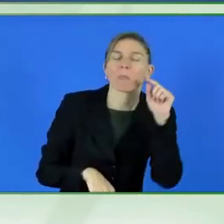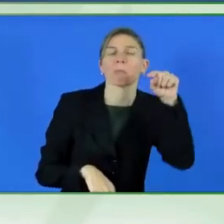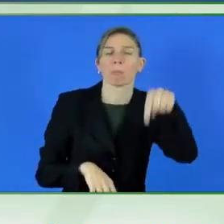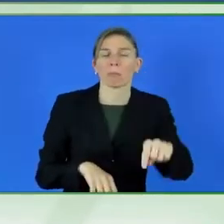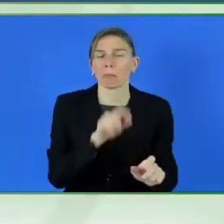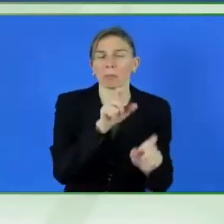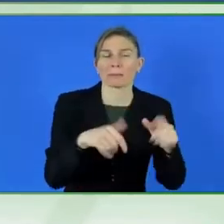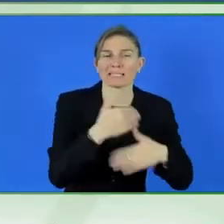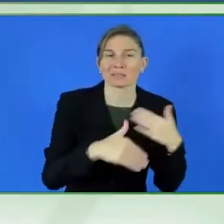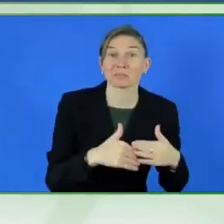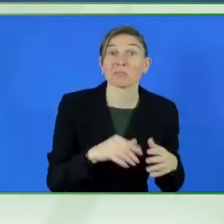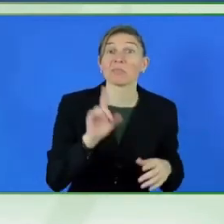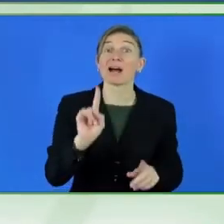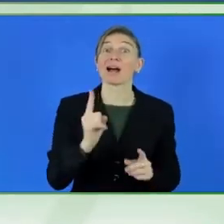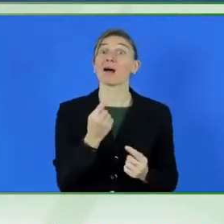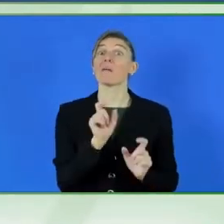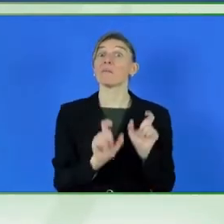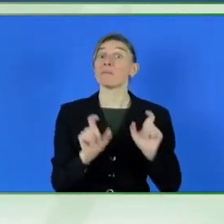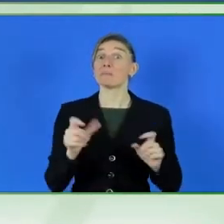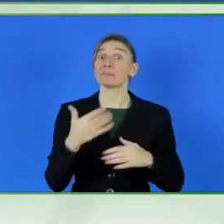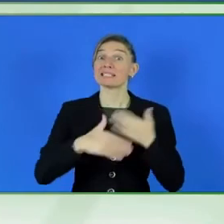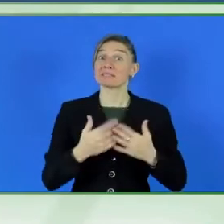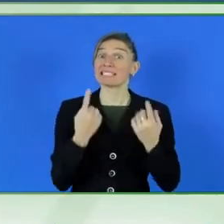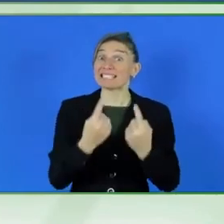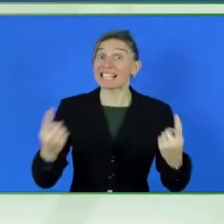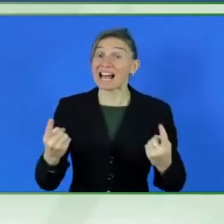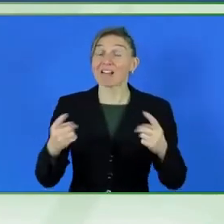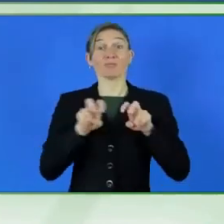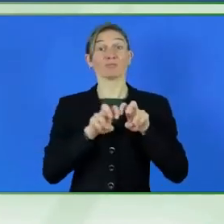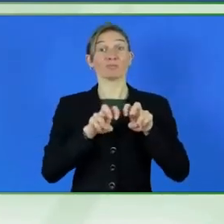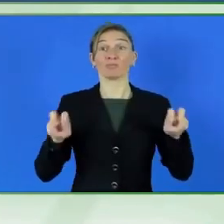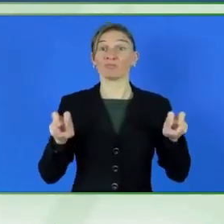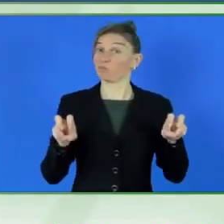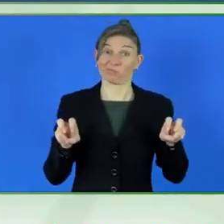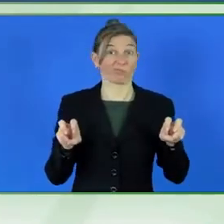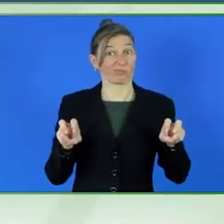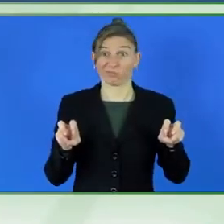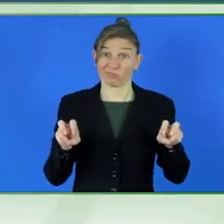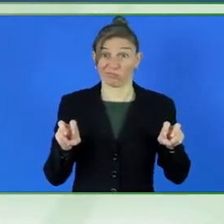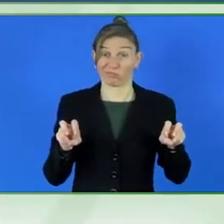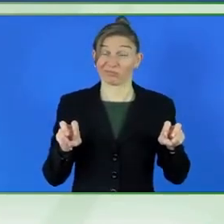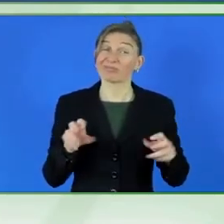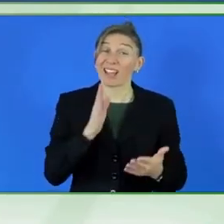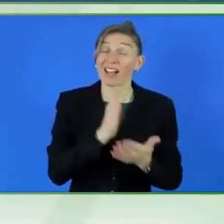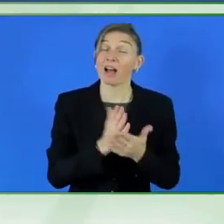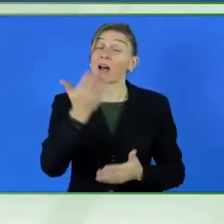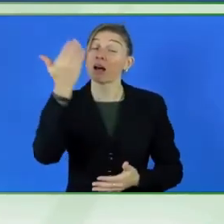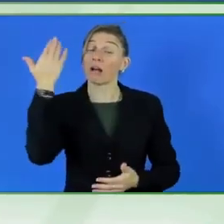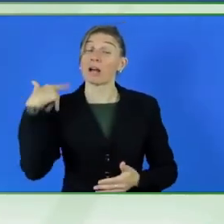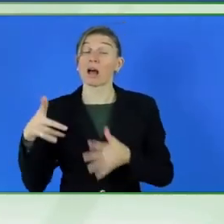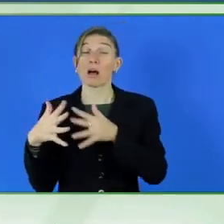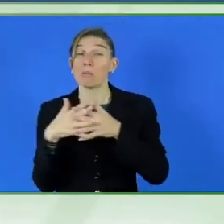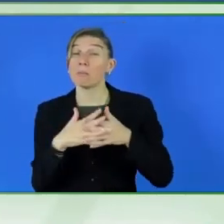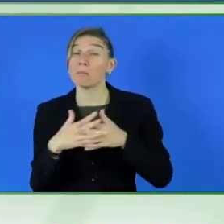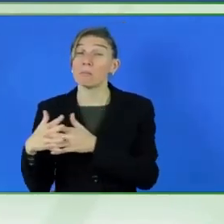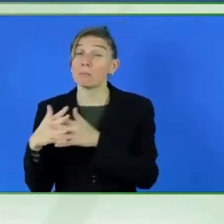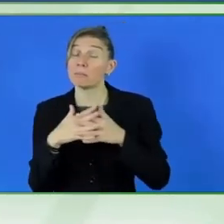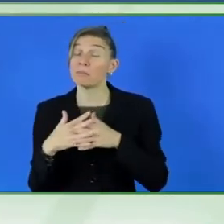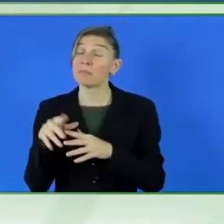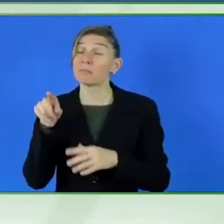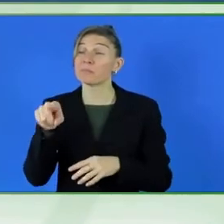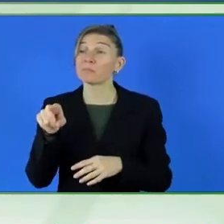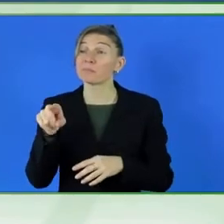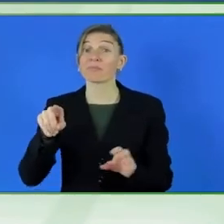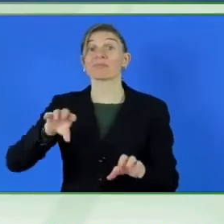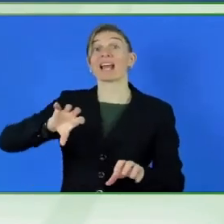disabilities themselves. And in fact, in the United States, almost all national disability groups